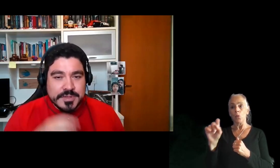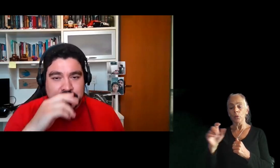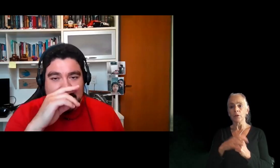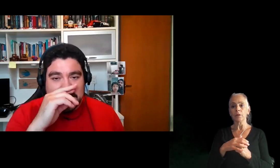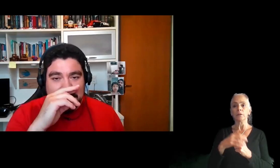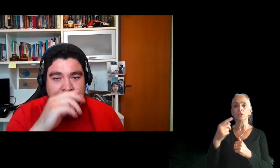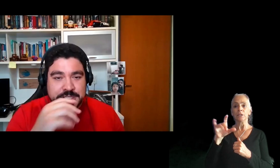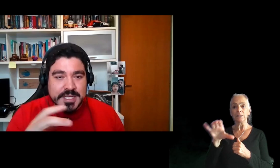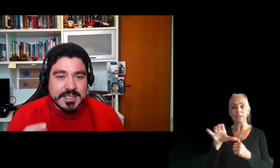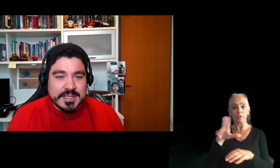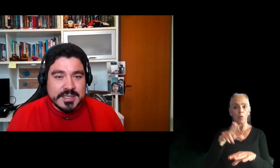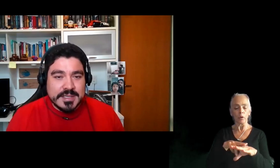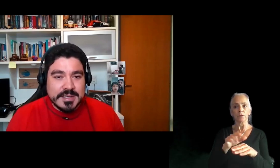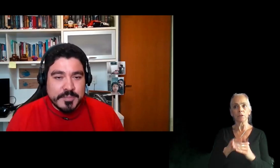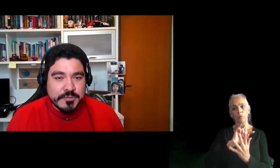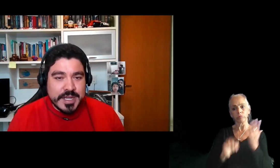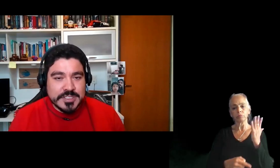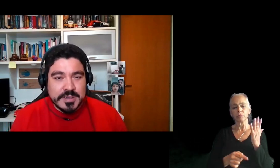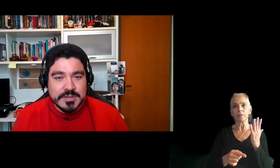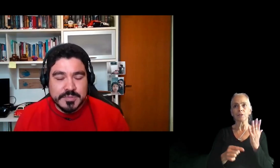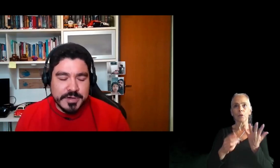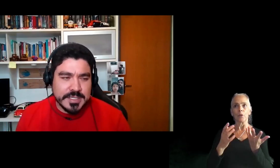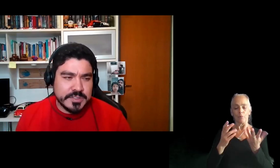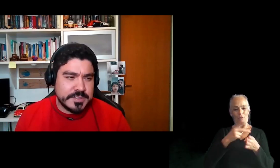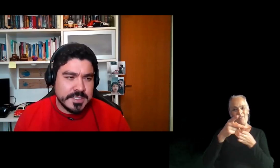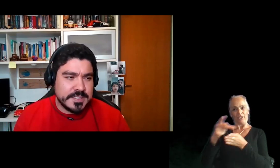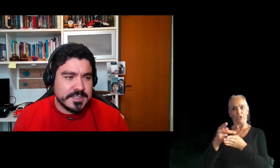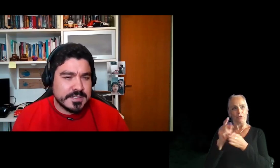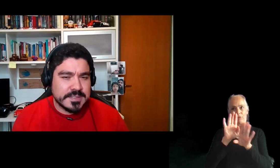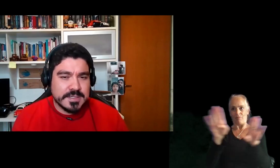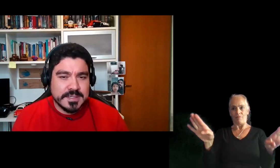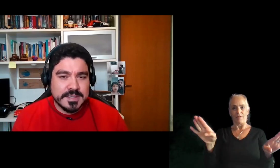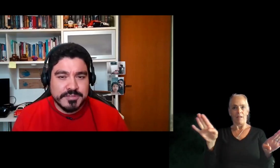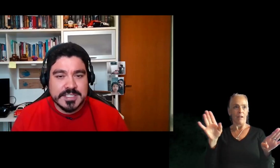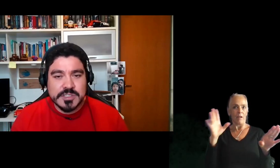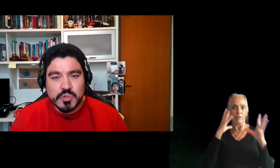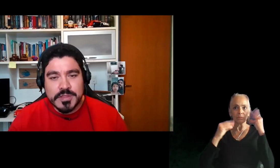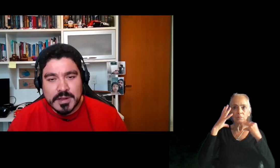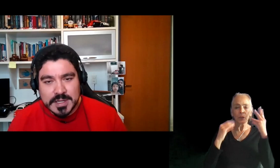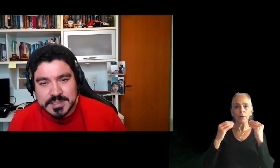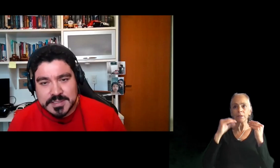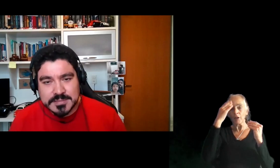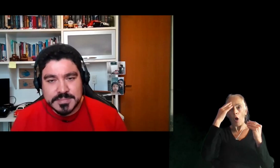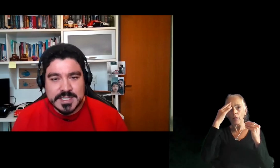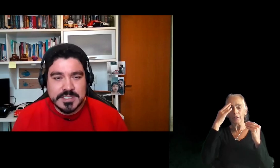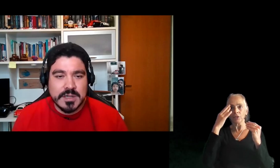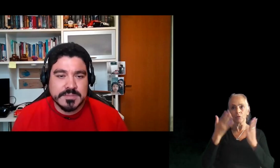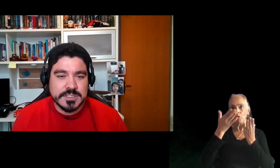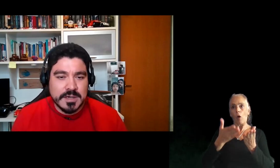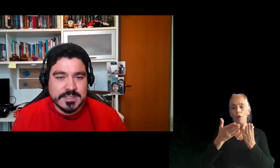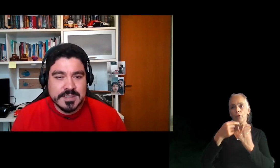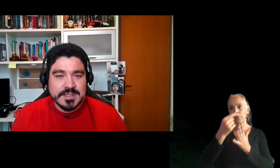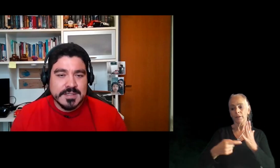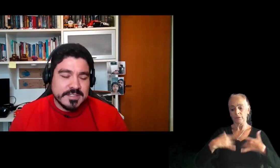the knowledge with the, which the, the professionals bring to these events is worth a lot. And besides